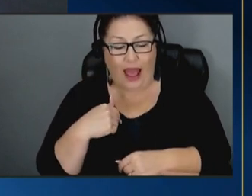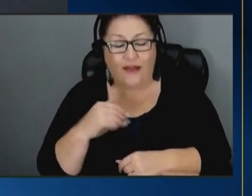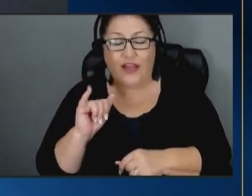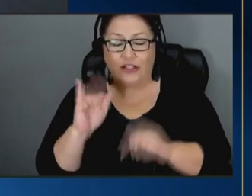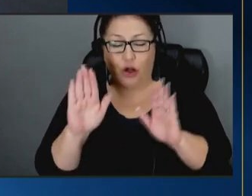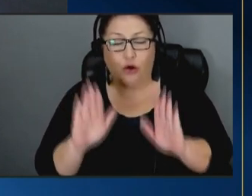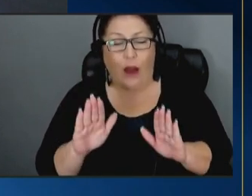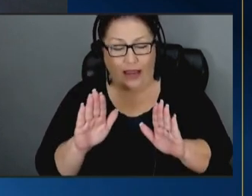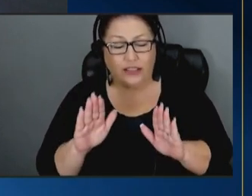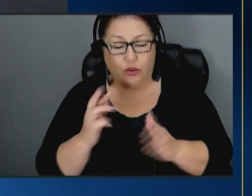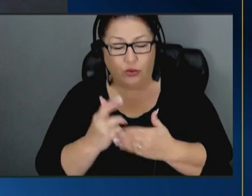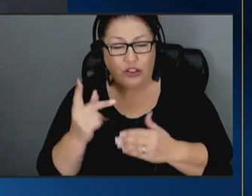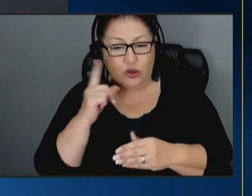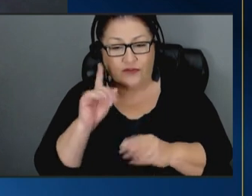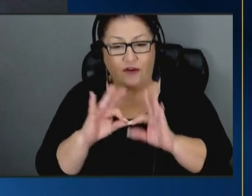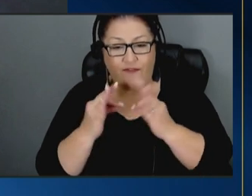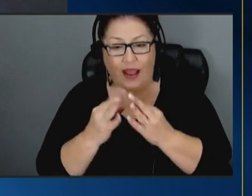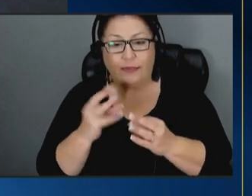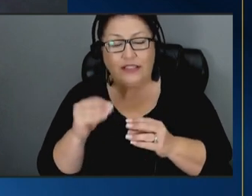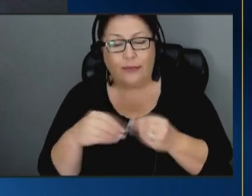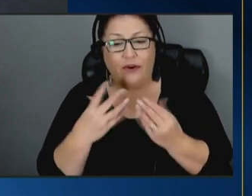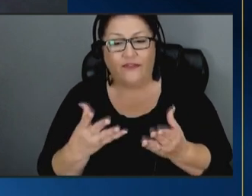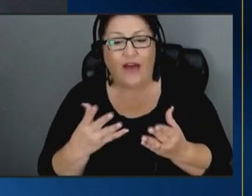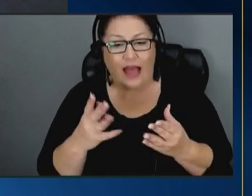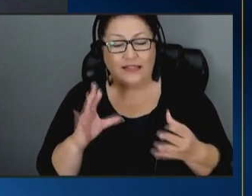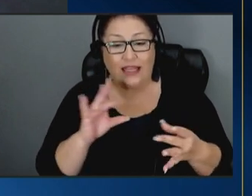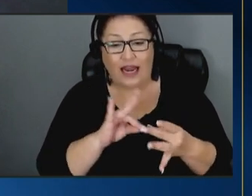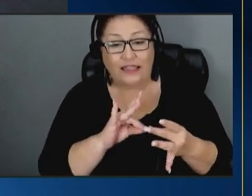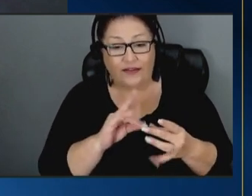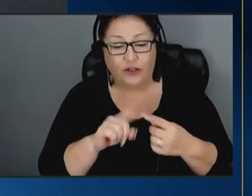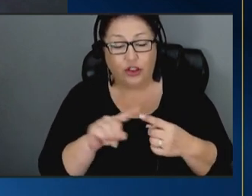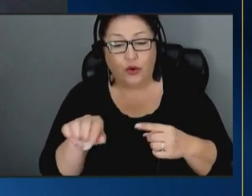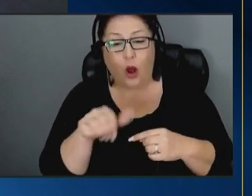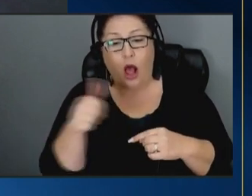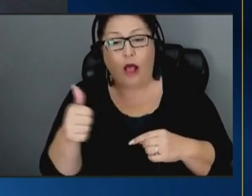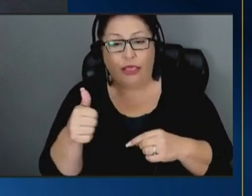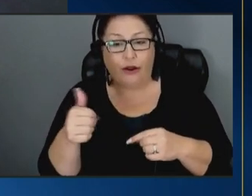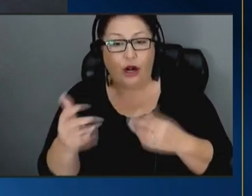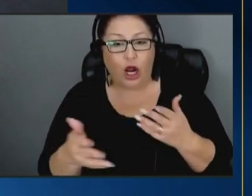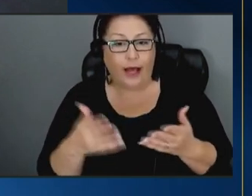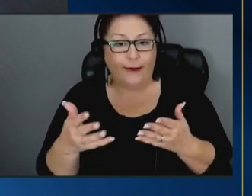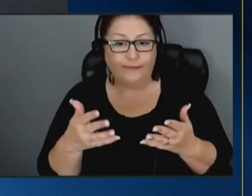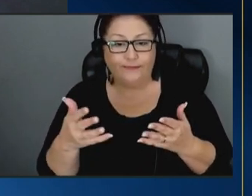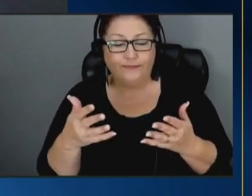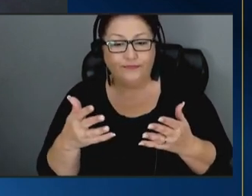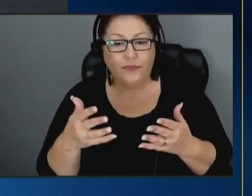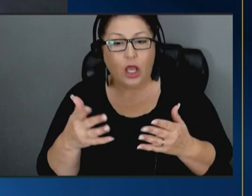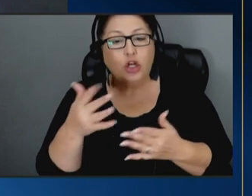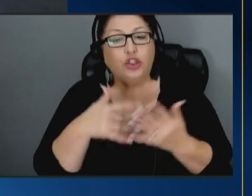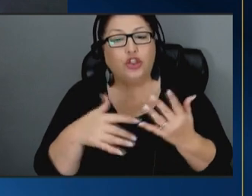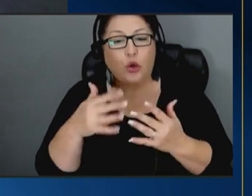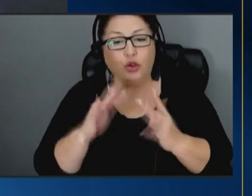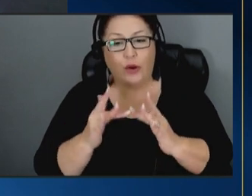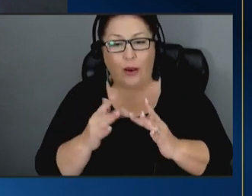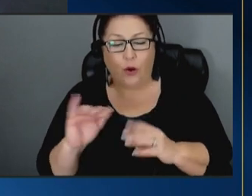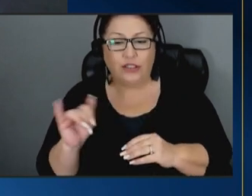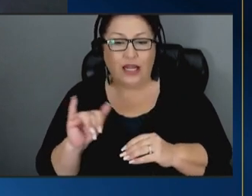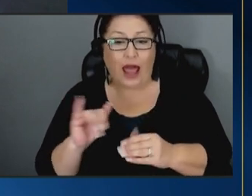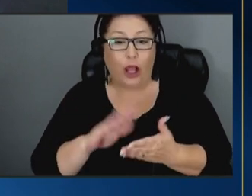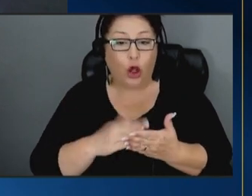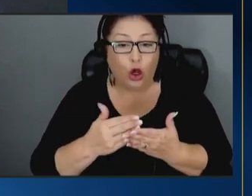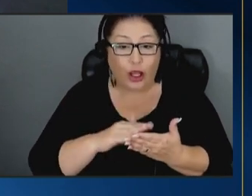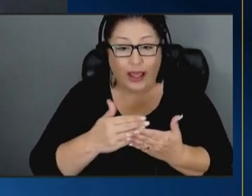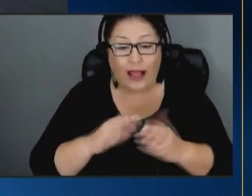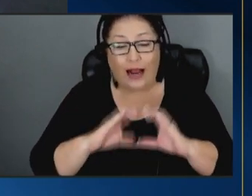families and provides connectivity to other um social networks like cooking classes